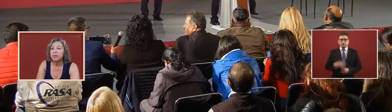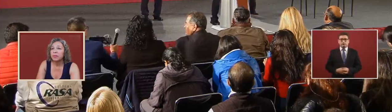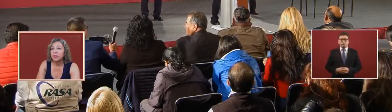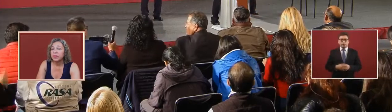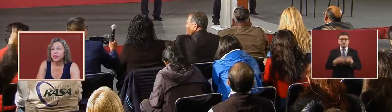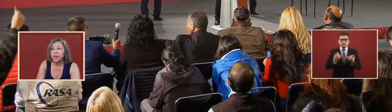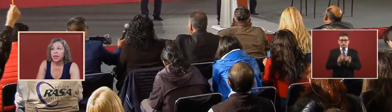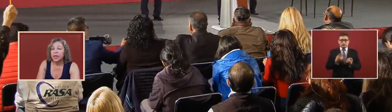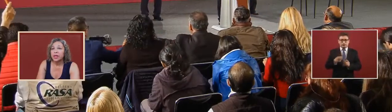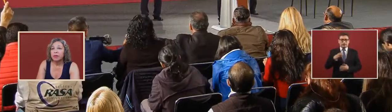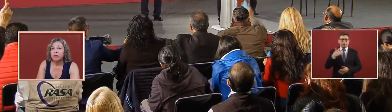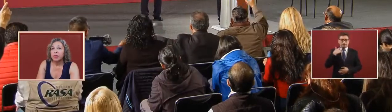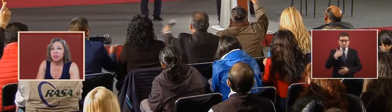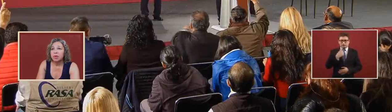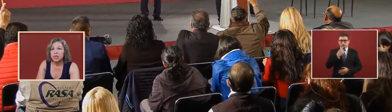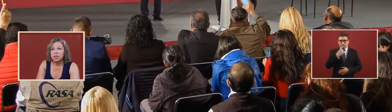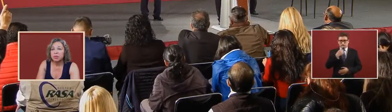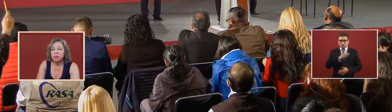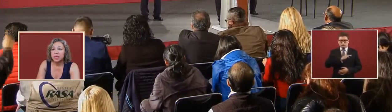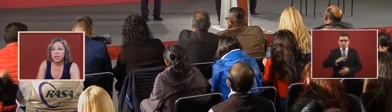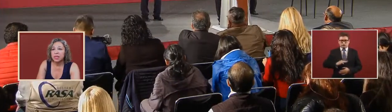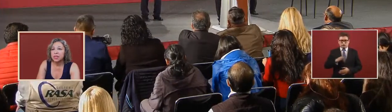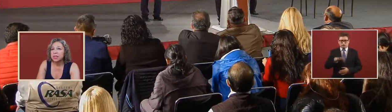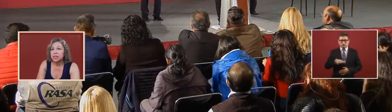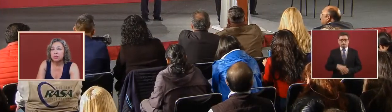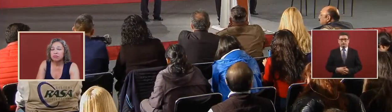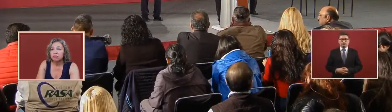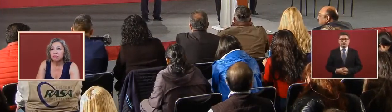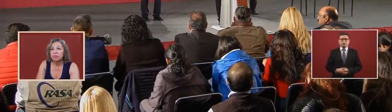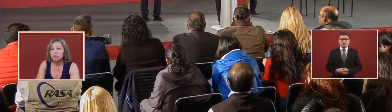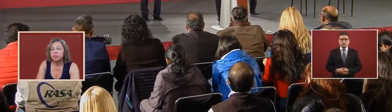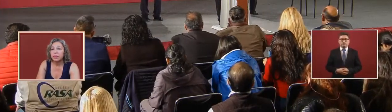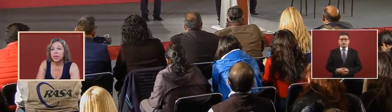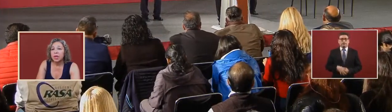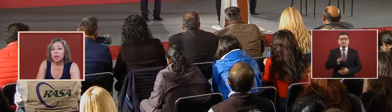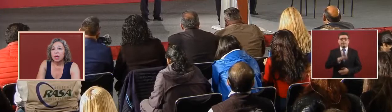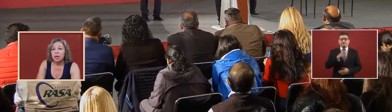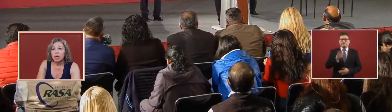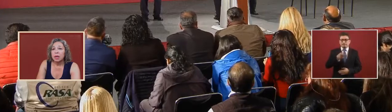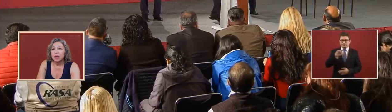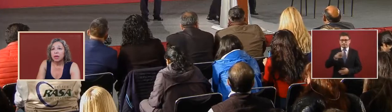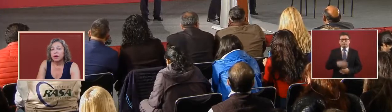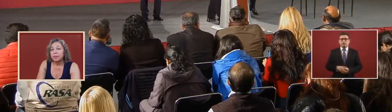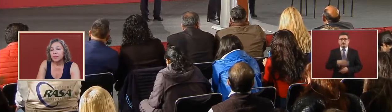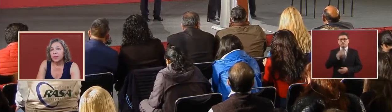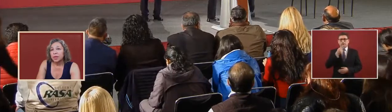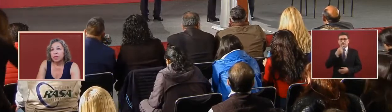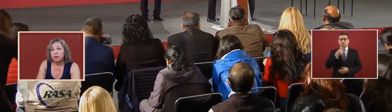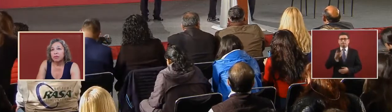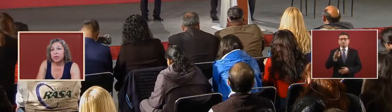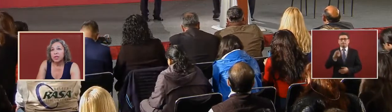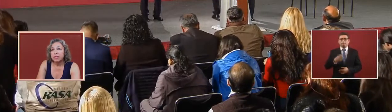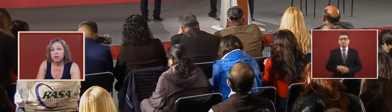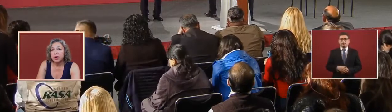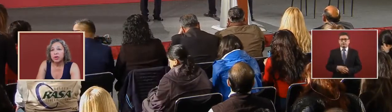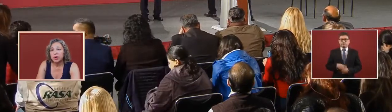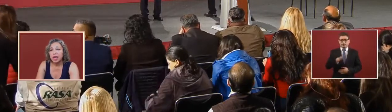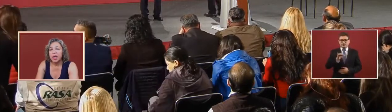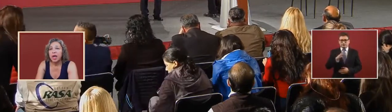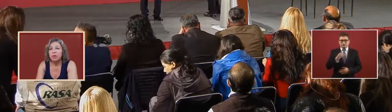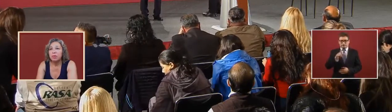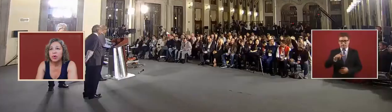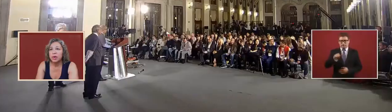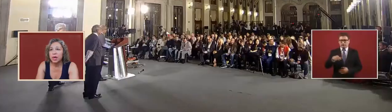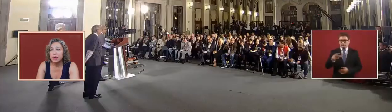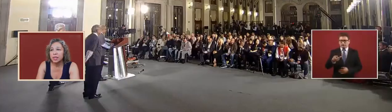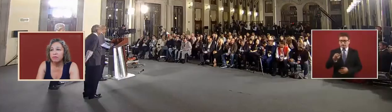for for the municipal police for the district attorney